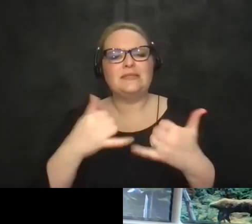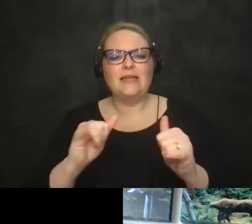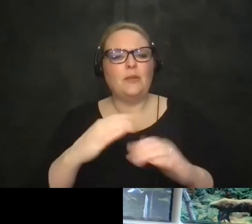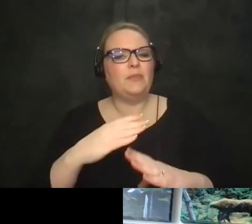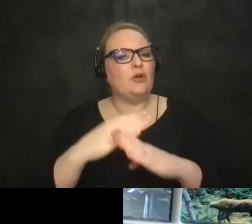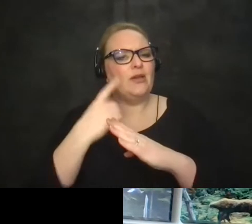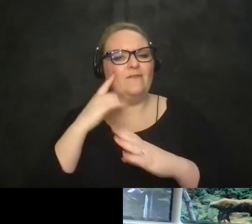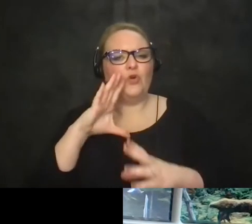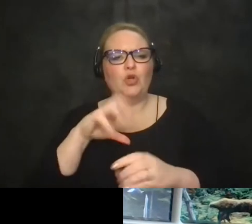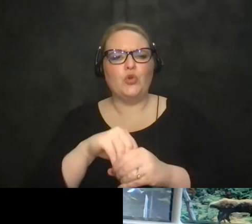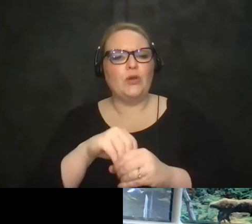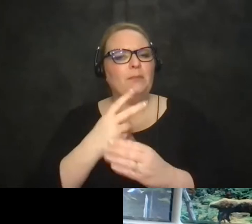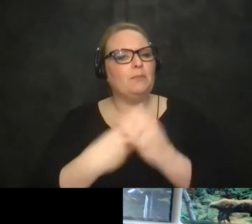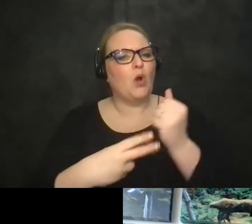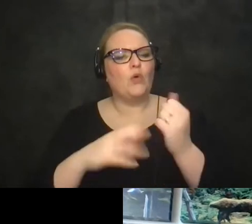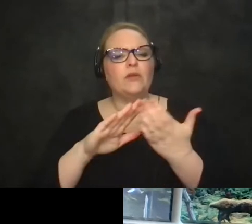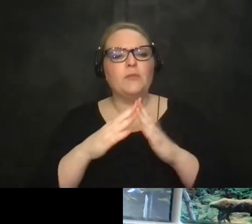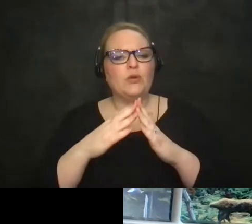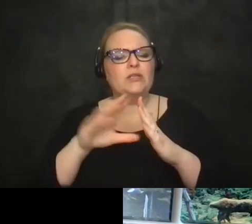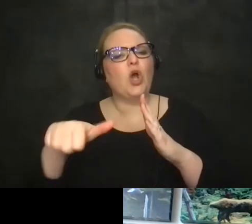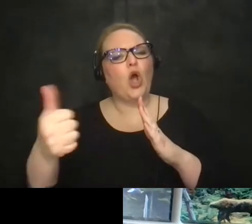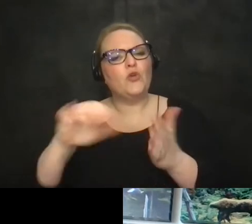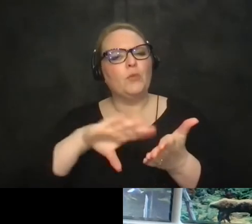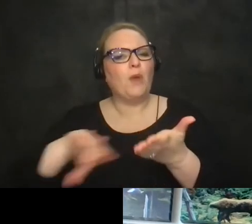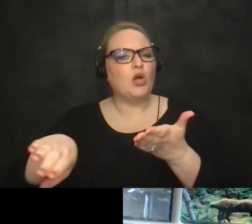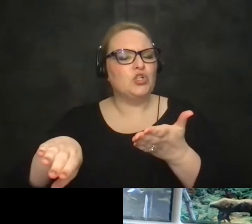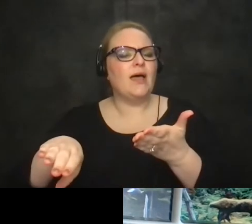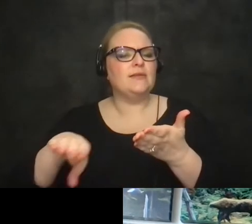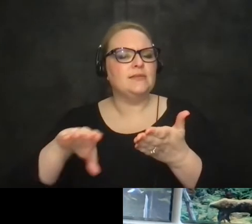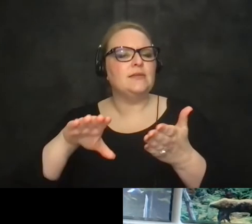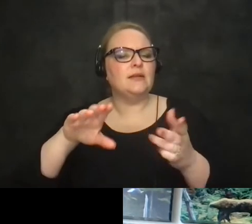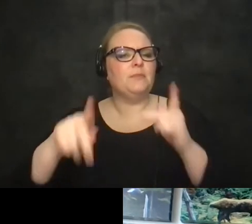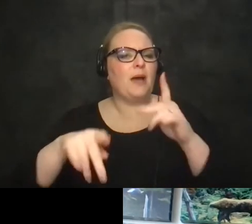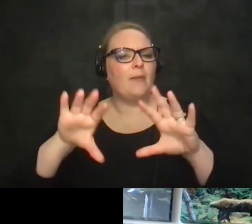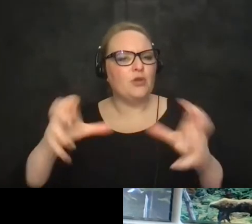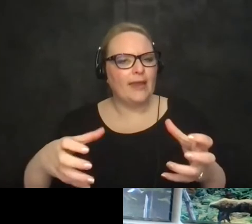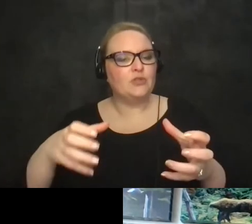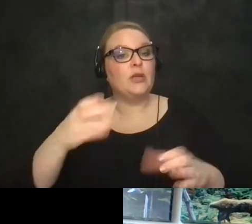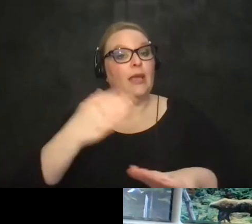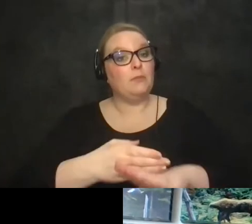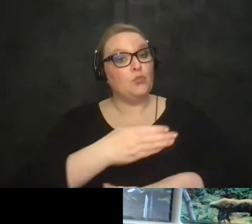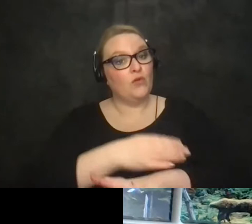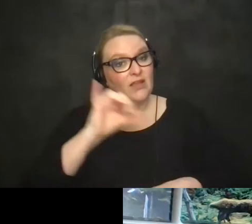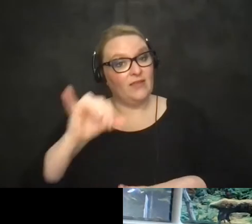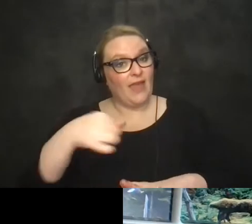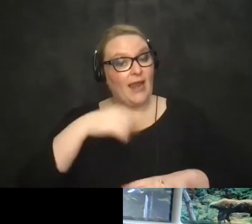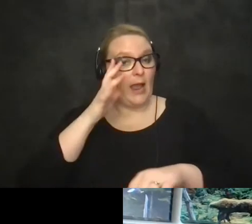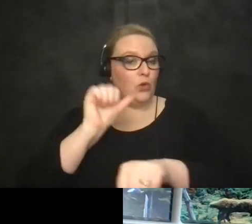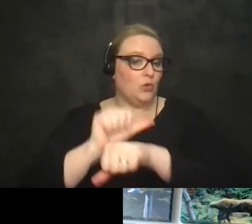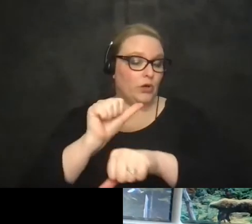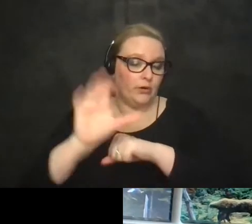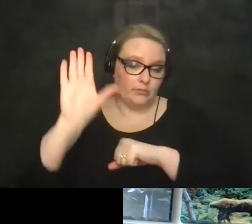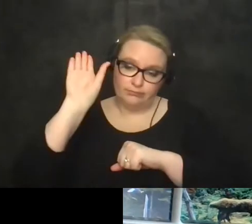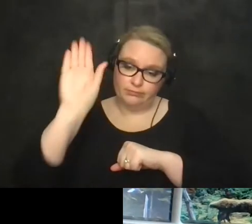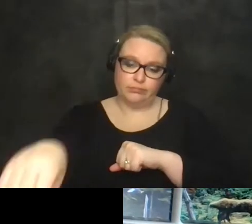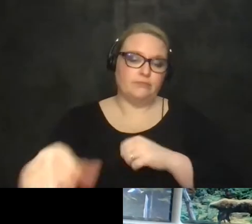inclusion of both of those communities and other marginalized populations and improving on that is something i will work on for the rest of my days and